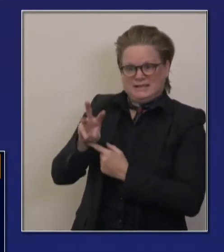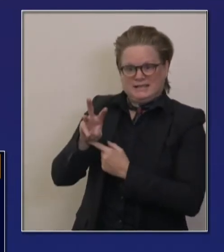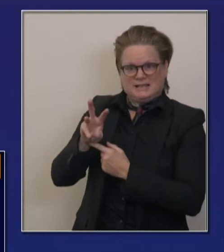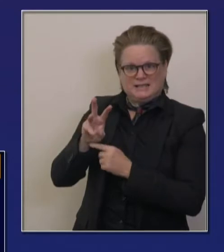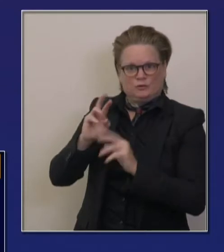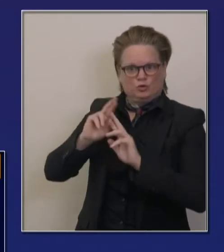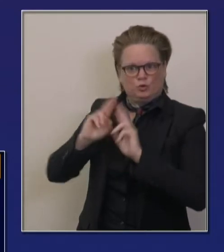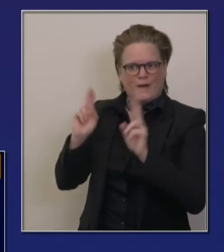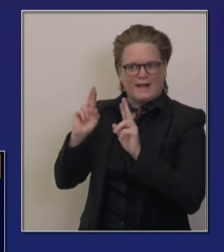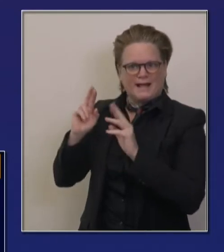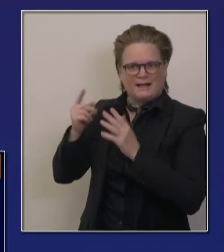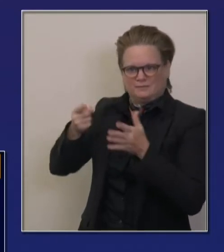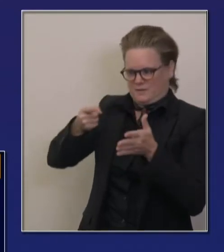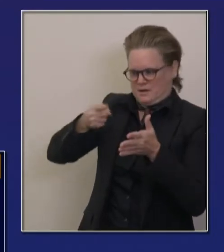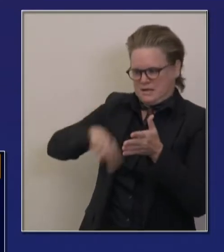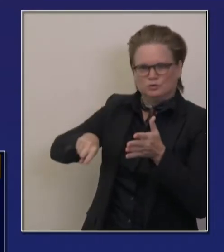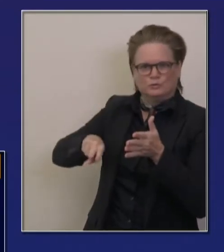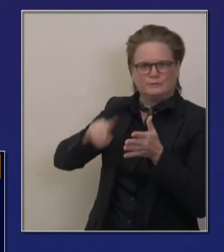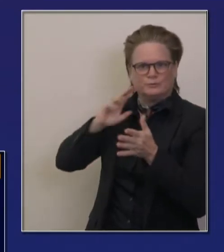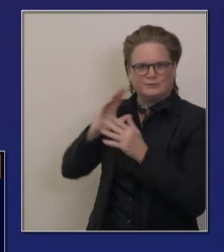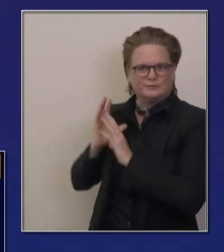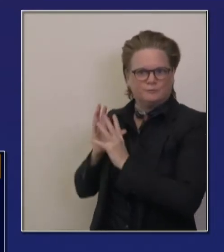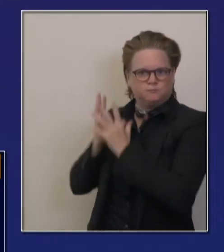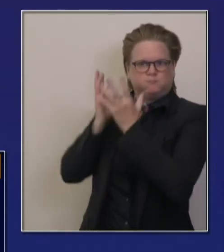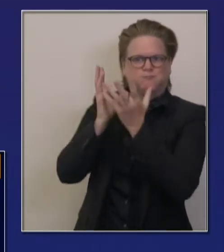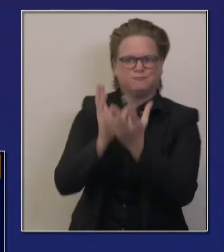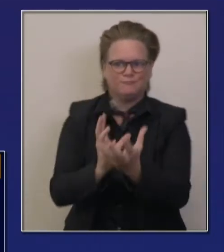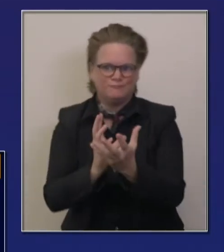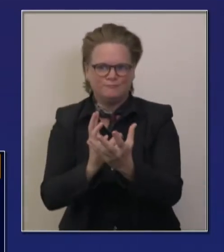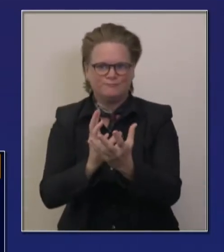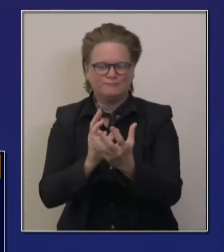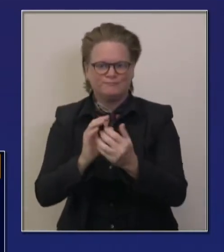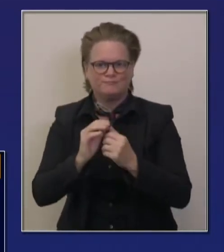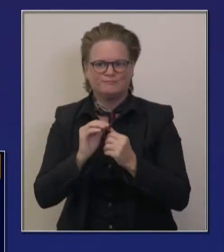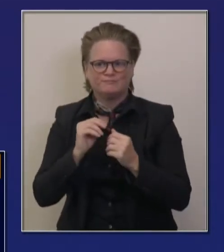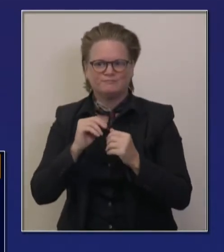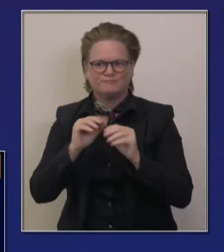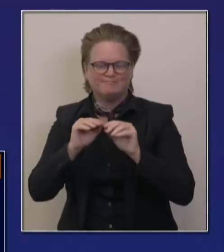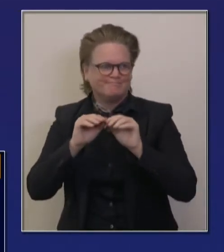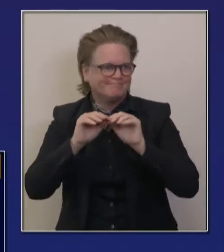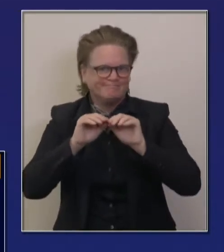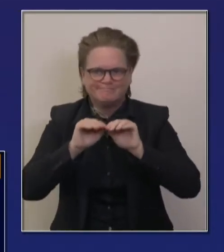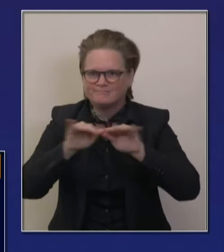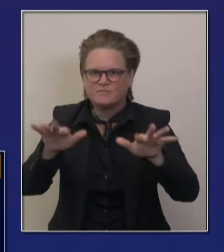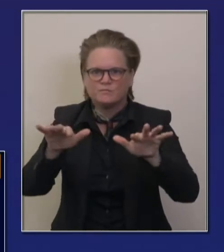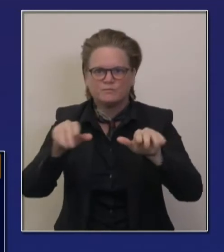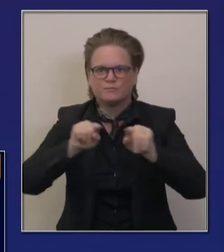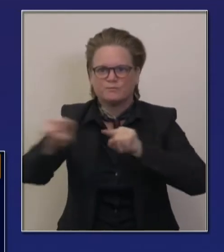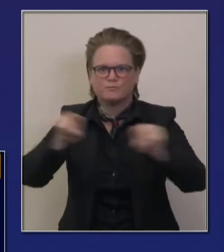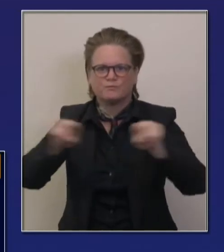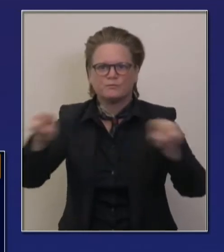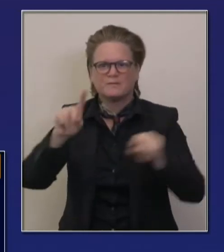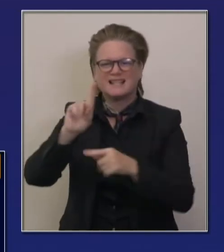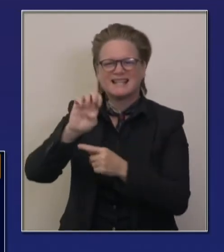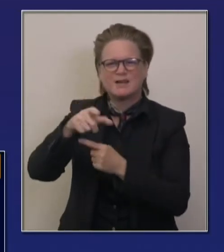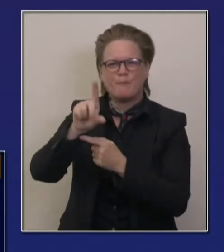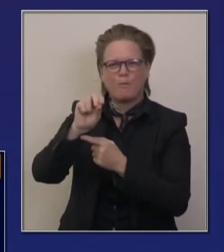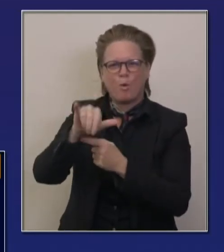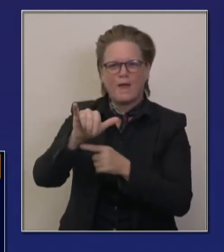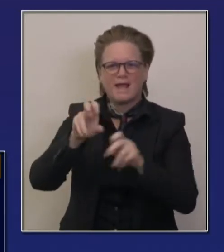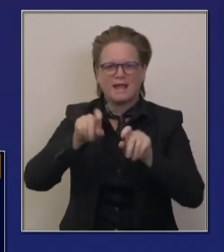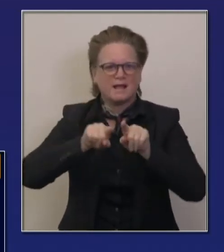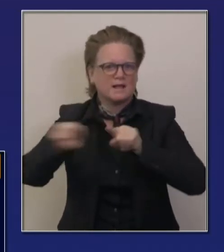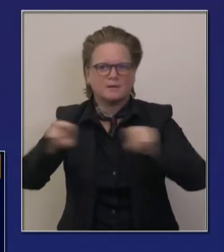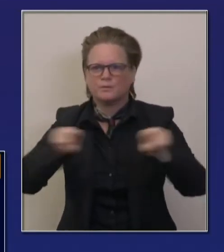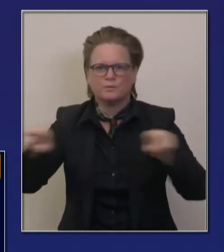uh, we'll be sending, just to give you a sense of where we're prioritizing, sending down to Imperial County, uh, and the 60 bed build out. I'll talk more